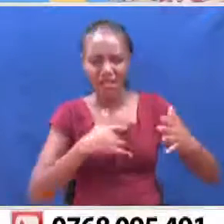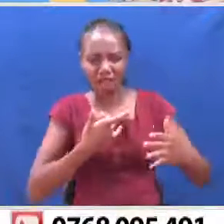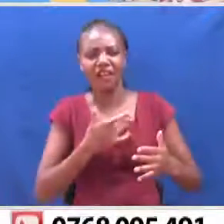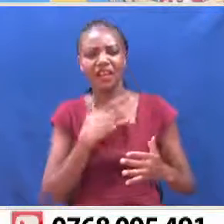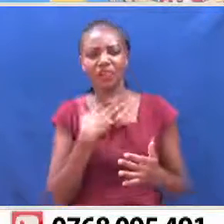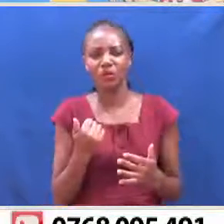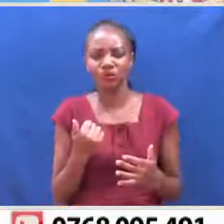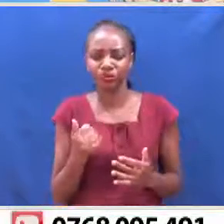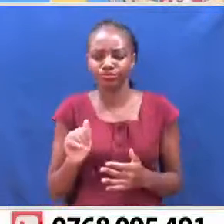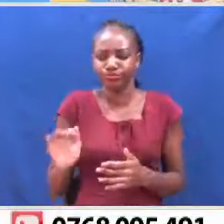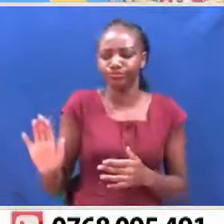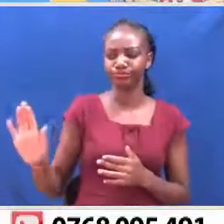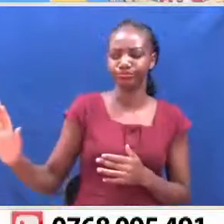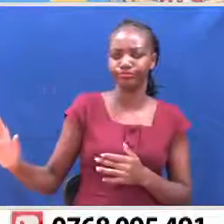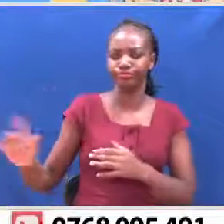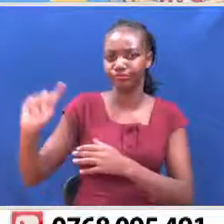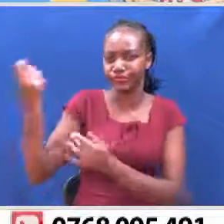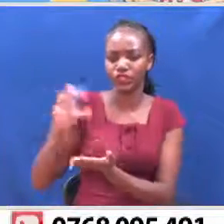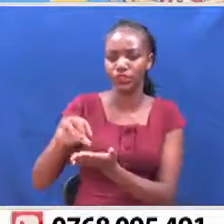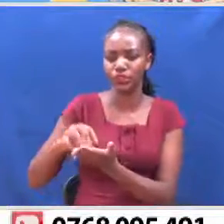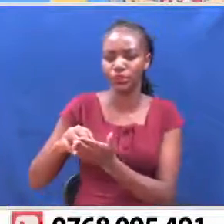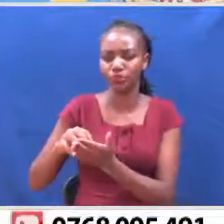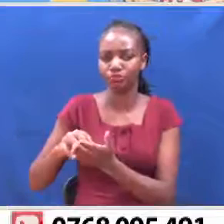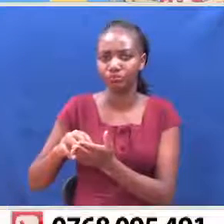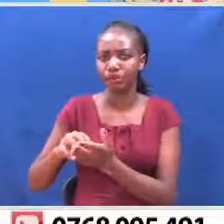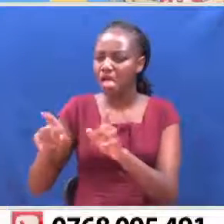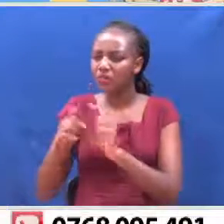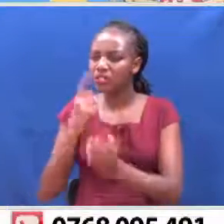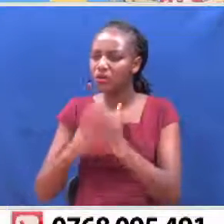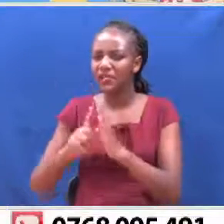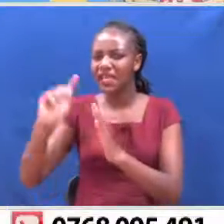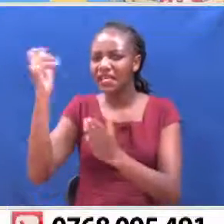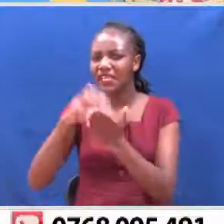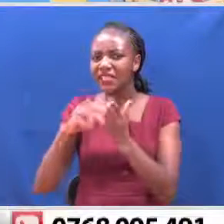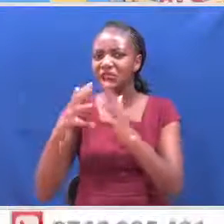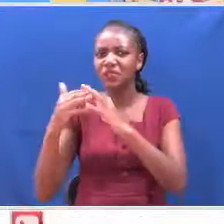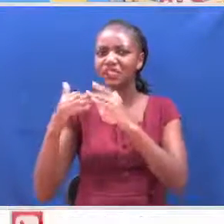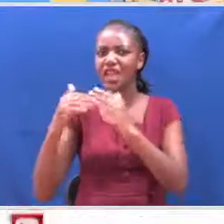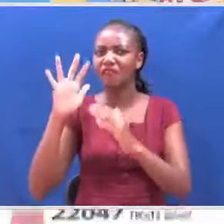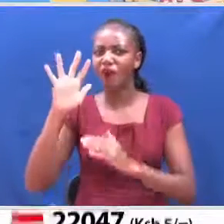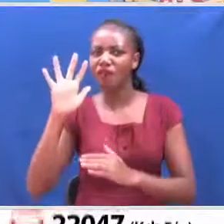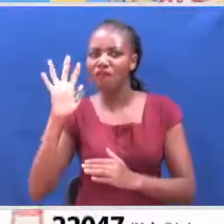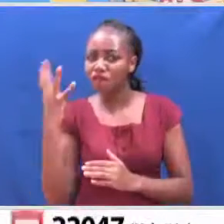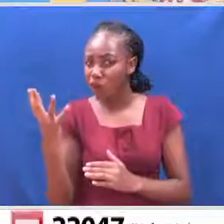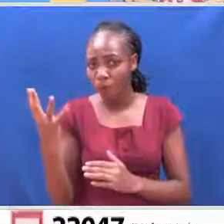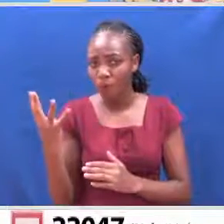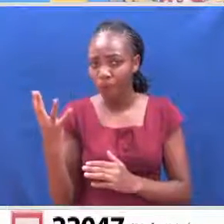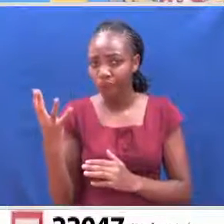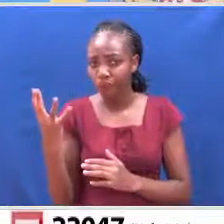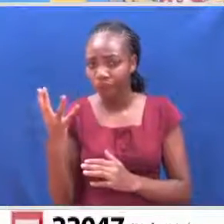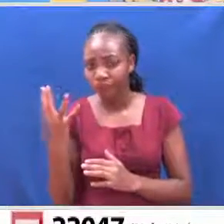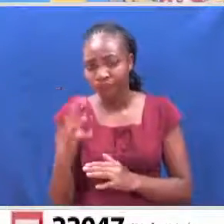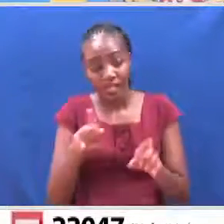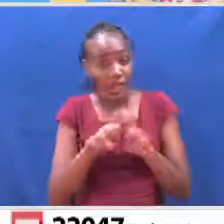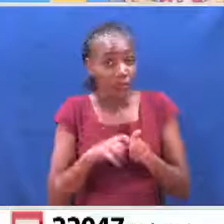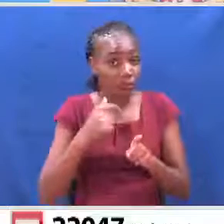the situation in Kenya to level four as well as issue a travel advisory. I think